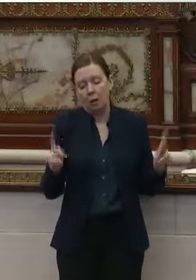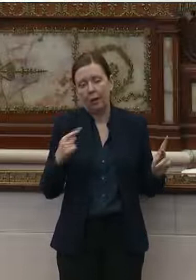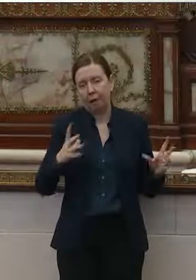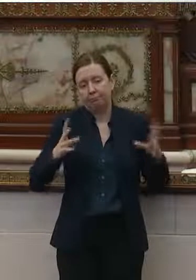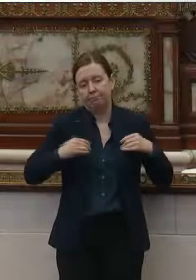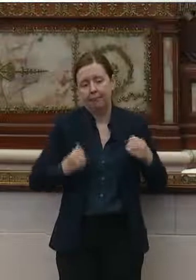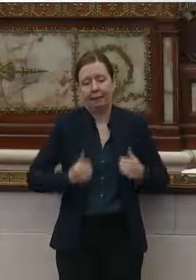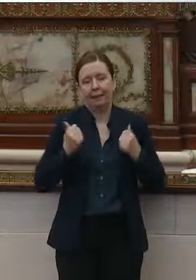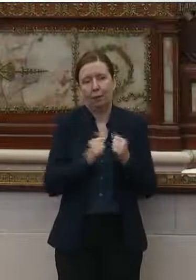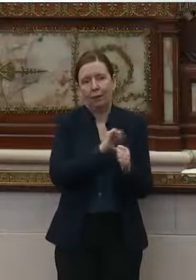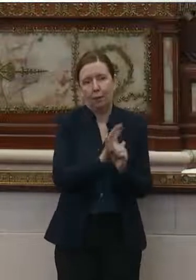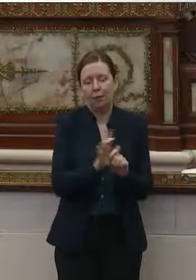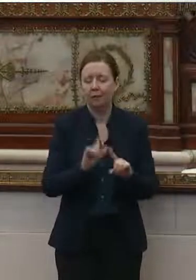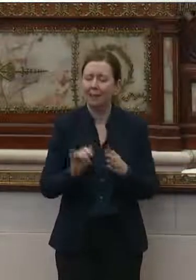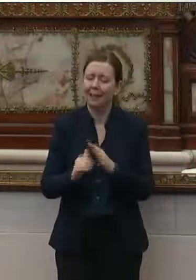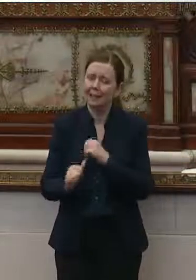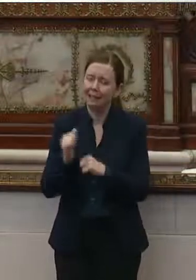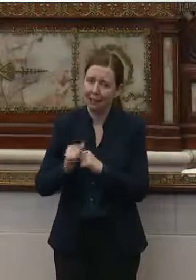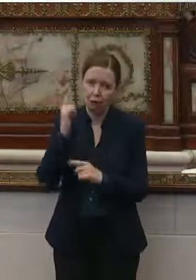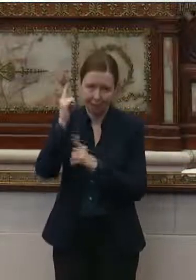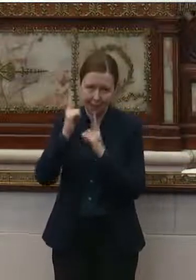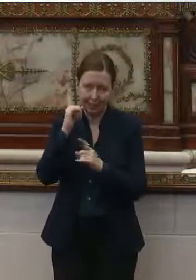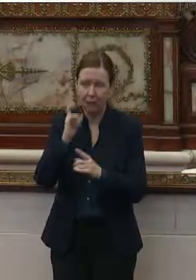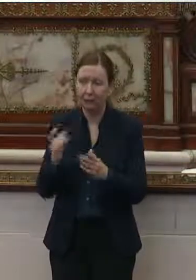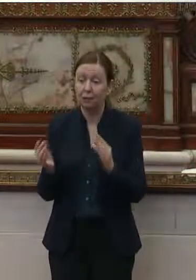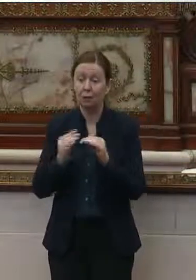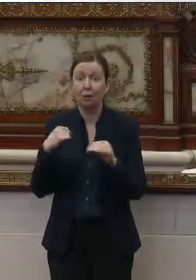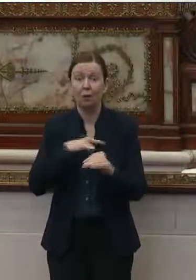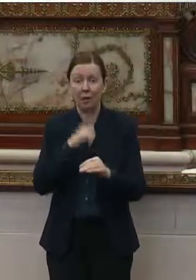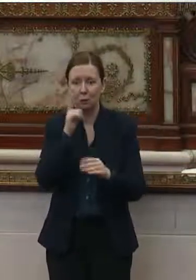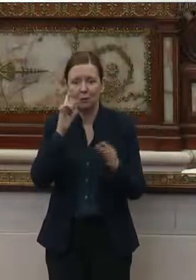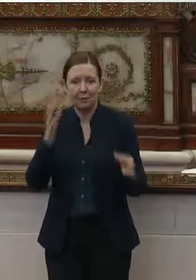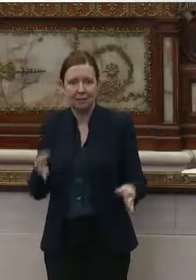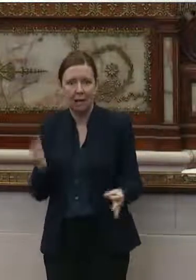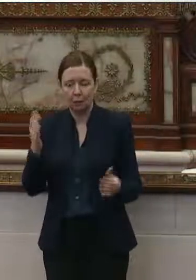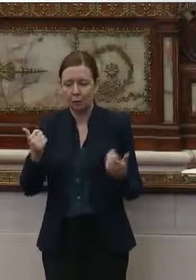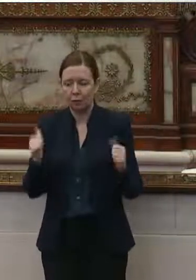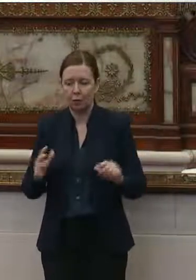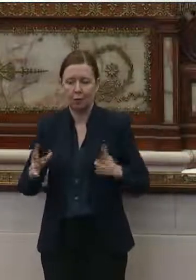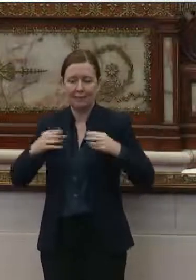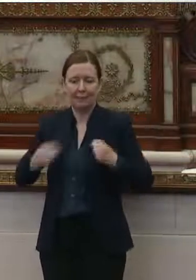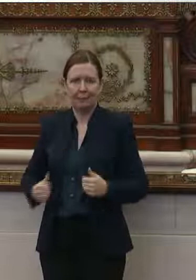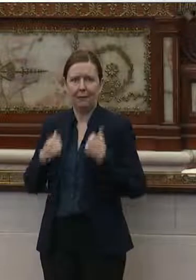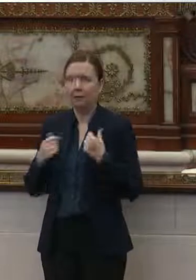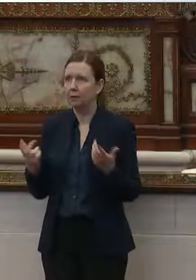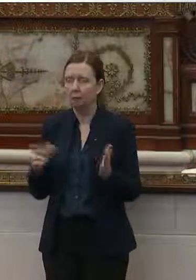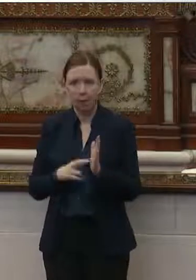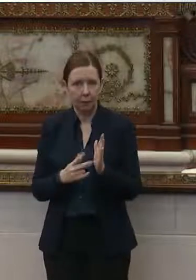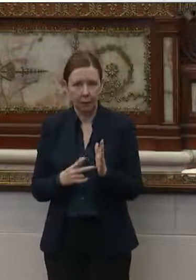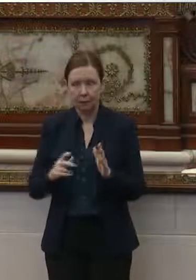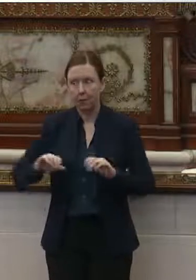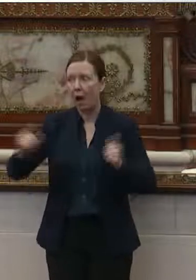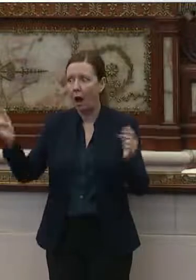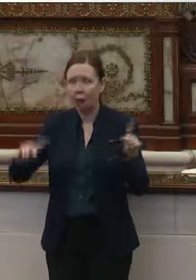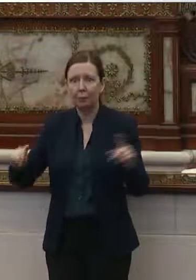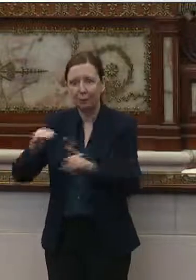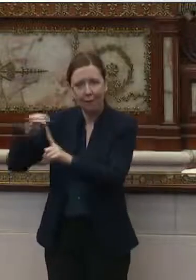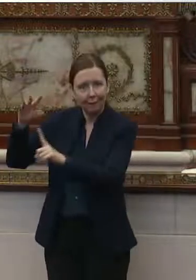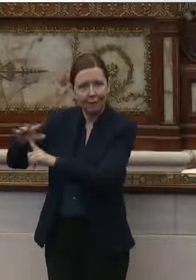live with COVID. And that's very dangerous because the more of us who decide that we're going to try to live with it, the more of others who